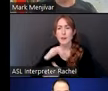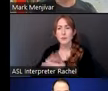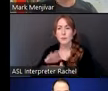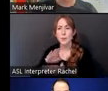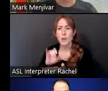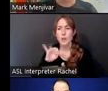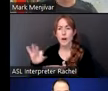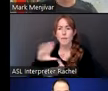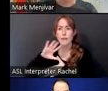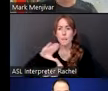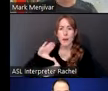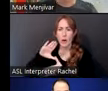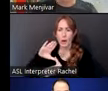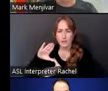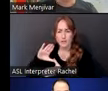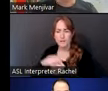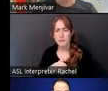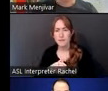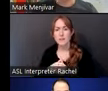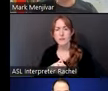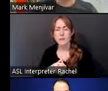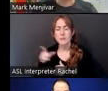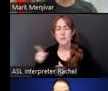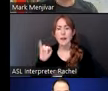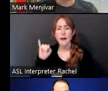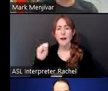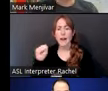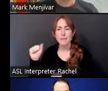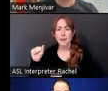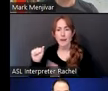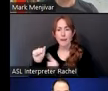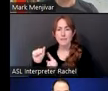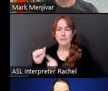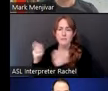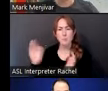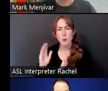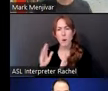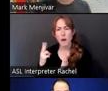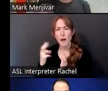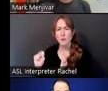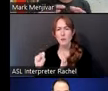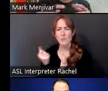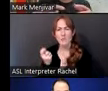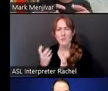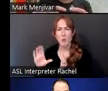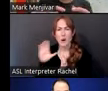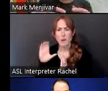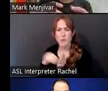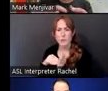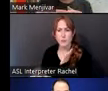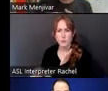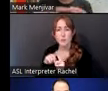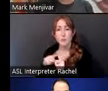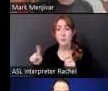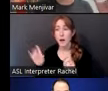place. But at ISA, was a, you it's a smaller high school, a few hundred students, but they're nestled inside of